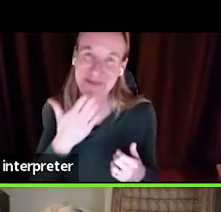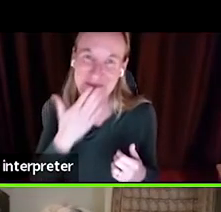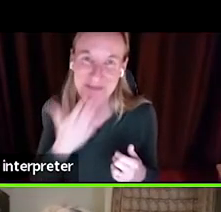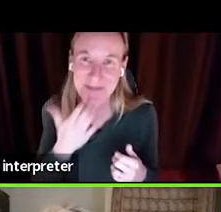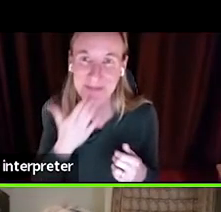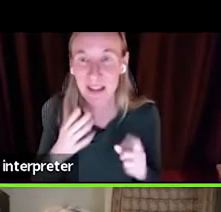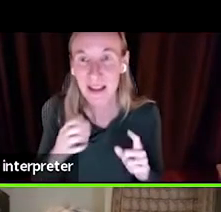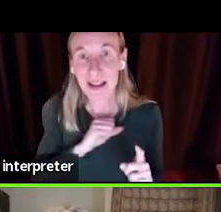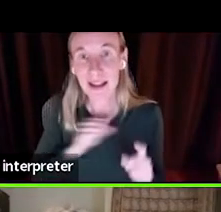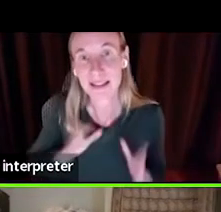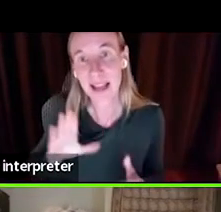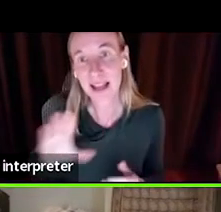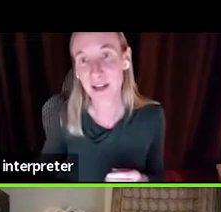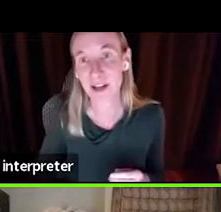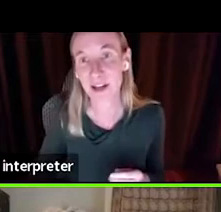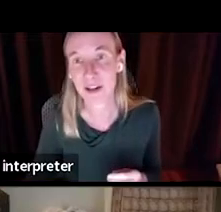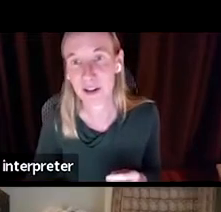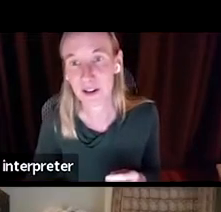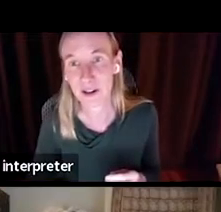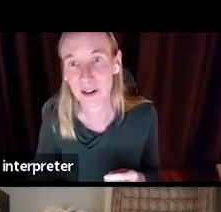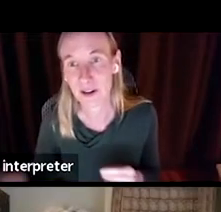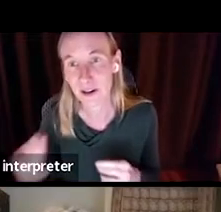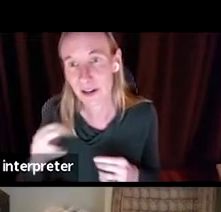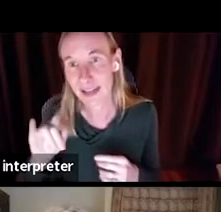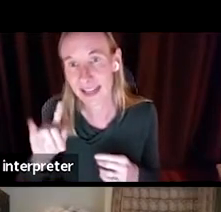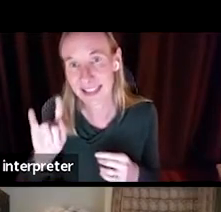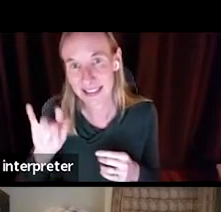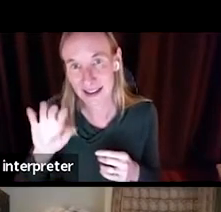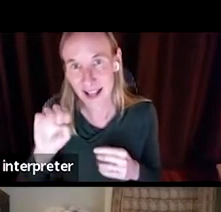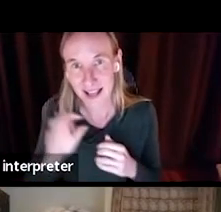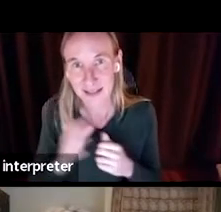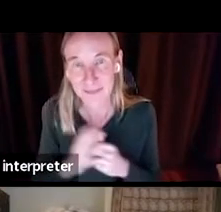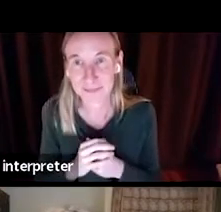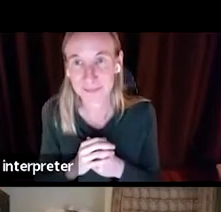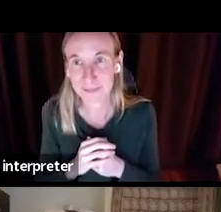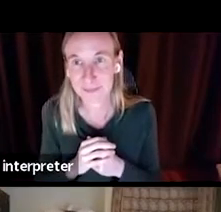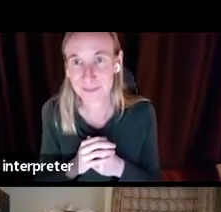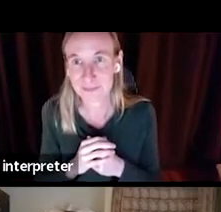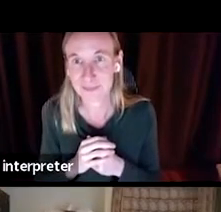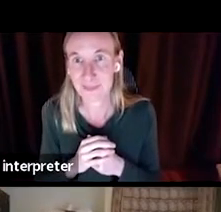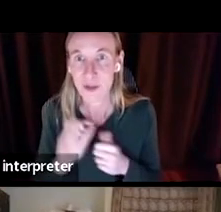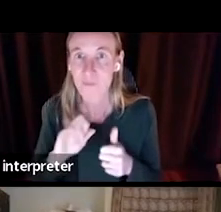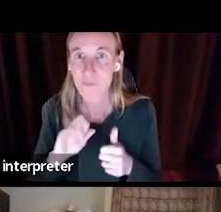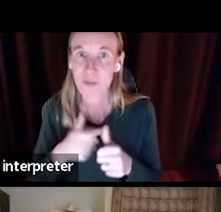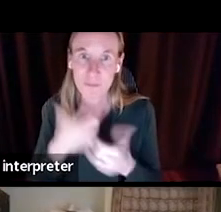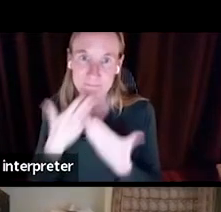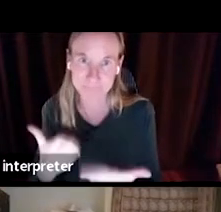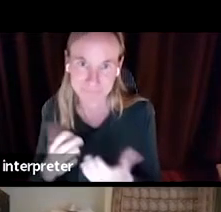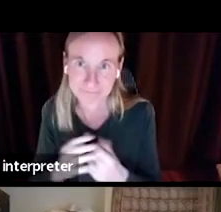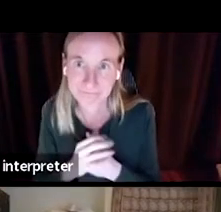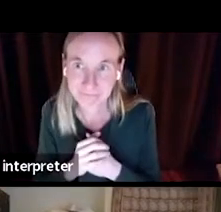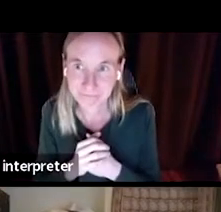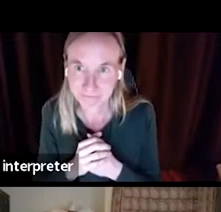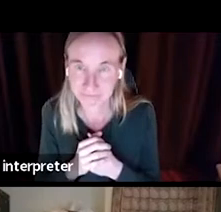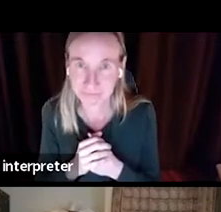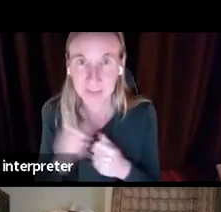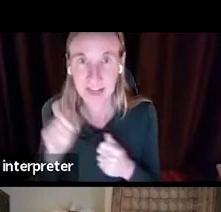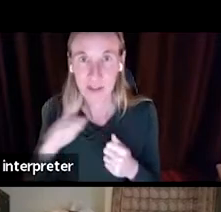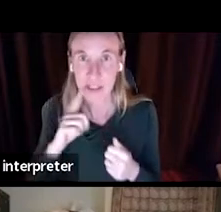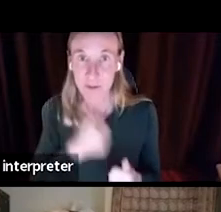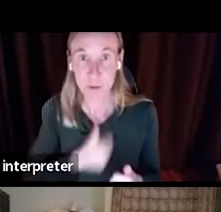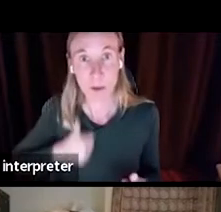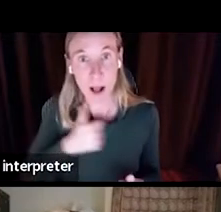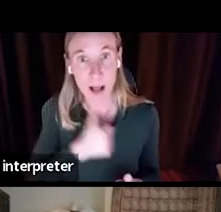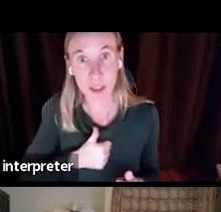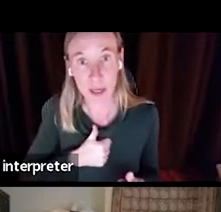So, oh, Senator. Um, thank you. So, so first of all, I, I want to apologize as